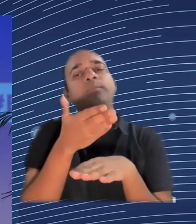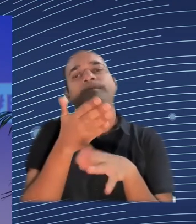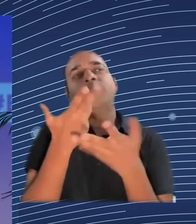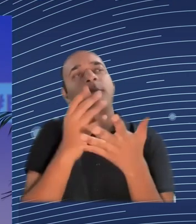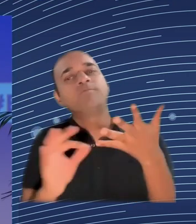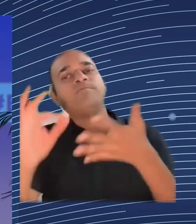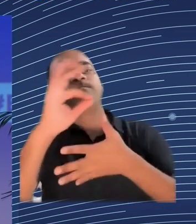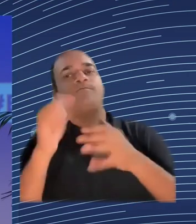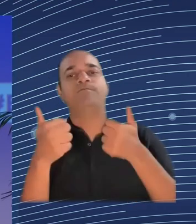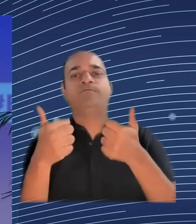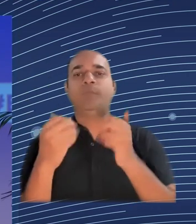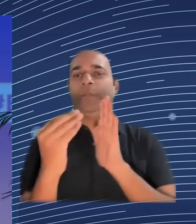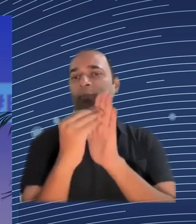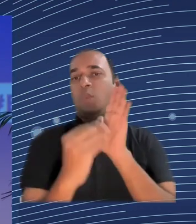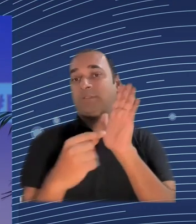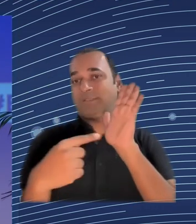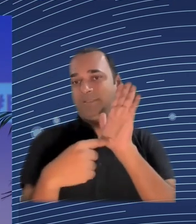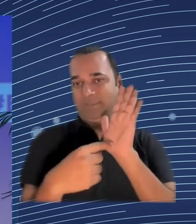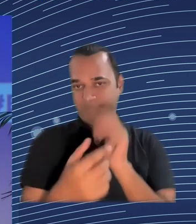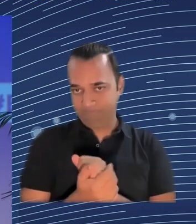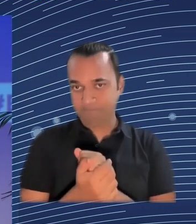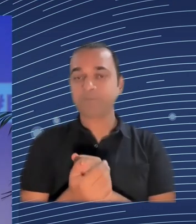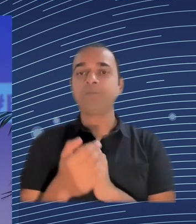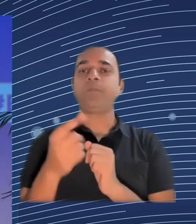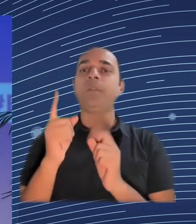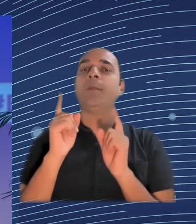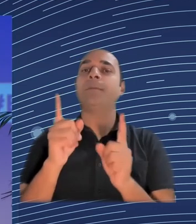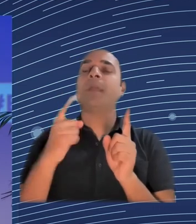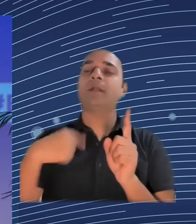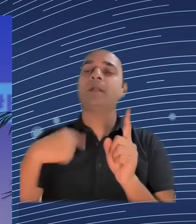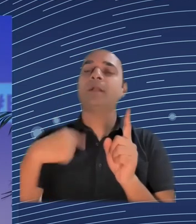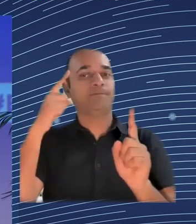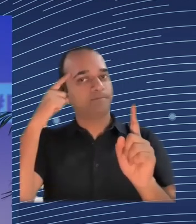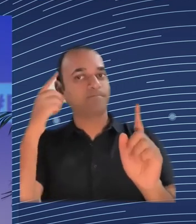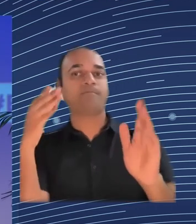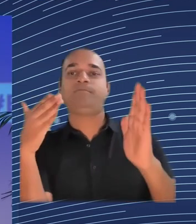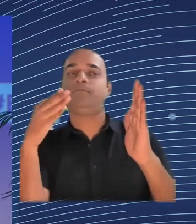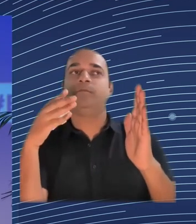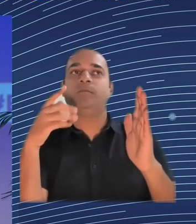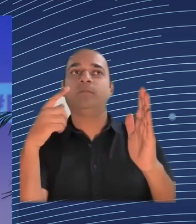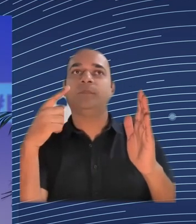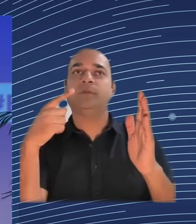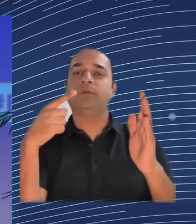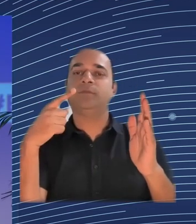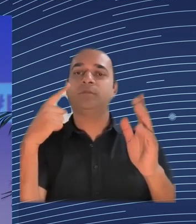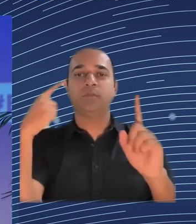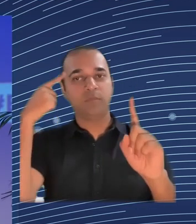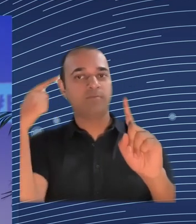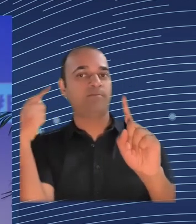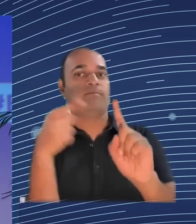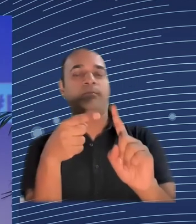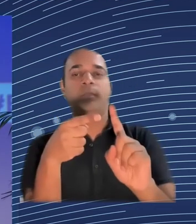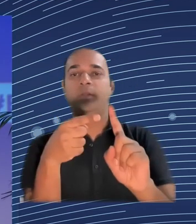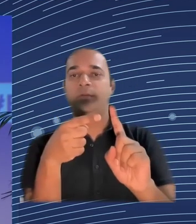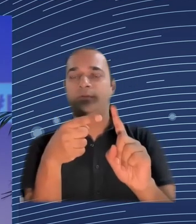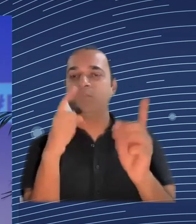and expect that first we're going to have just one locomotive, which is all going to be our big cities, our capital regions,